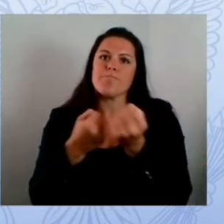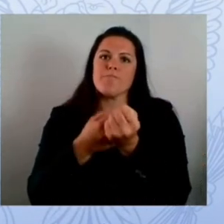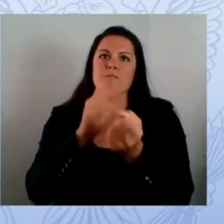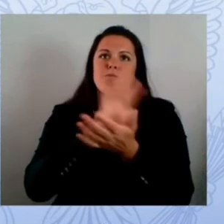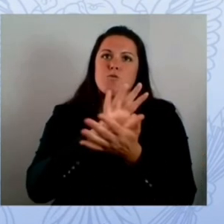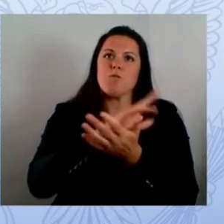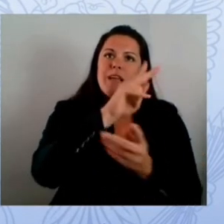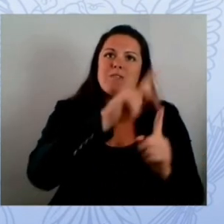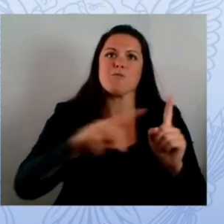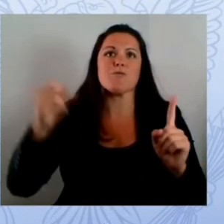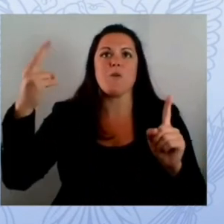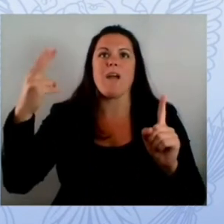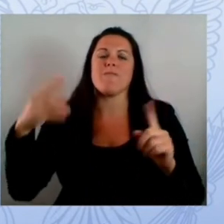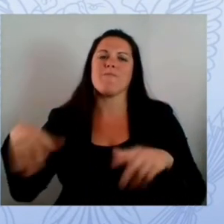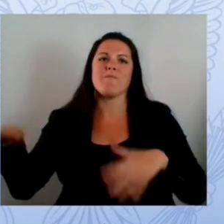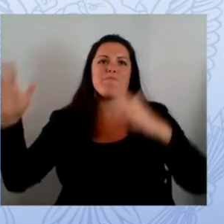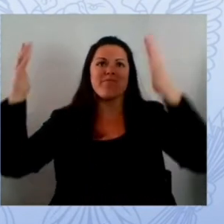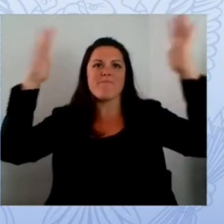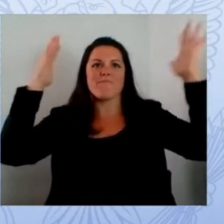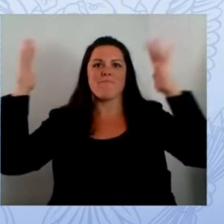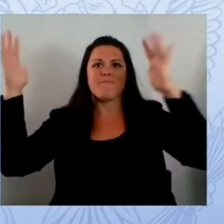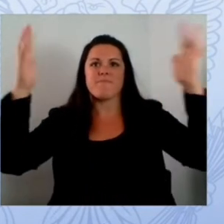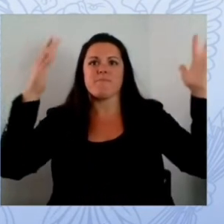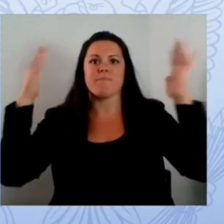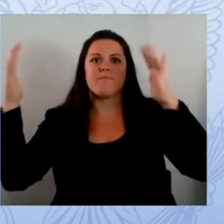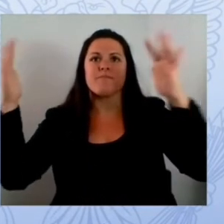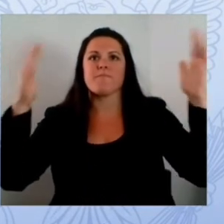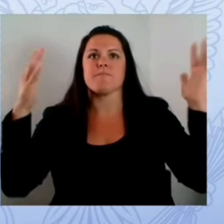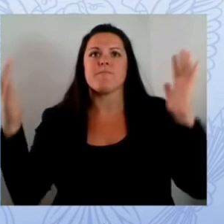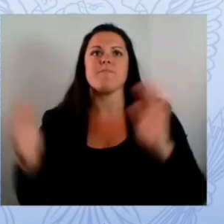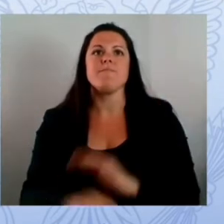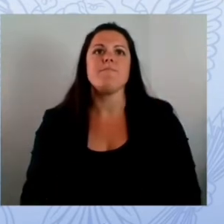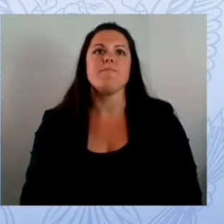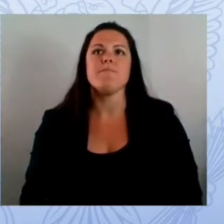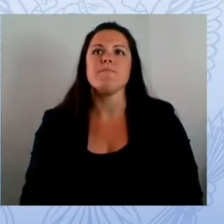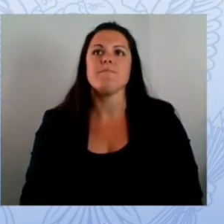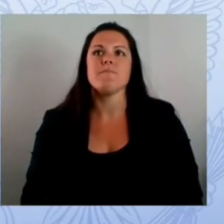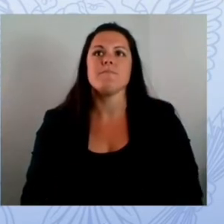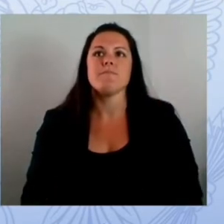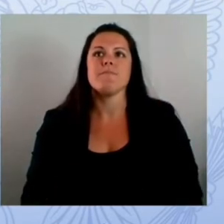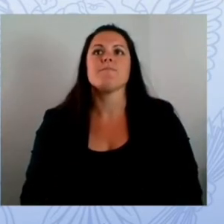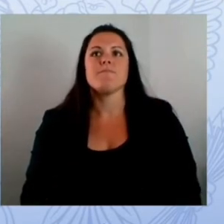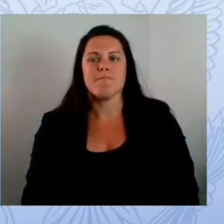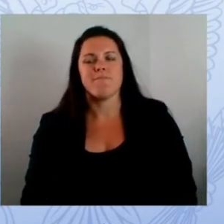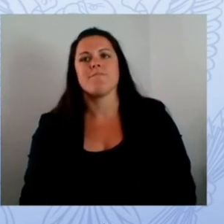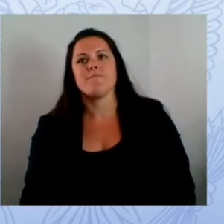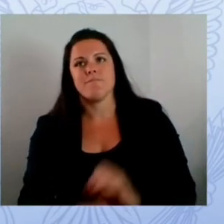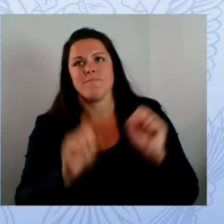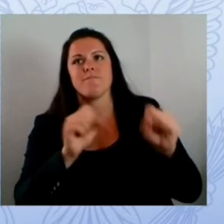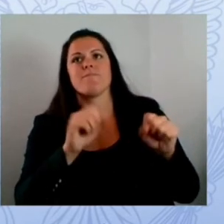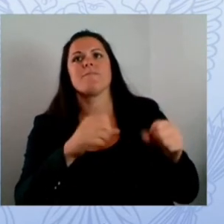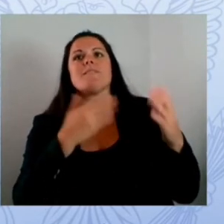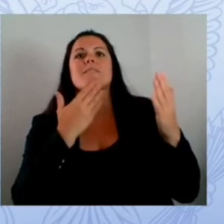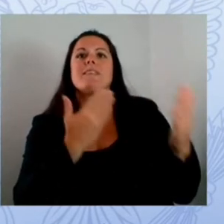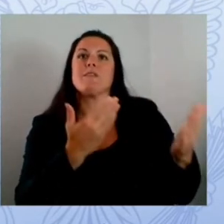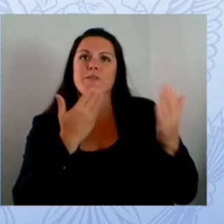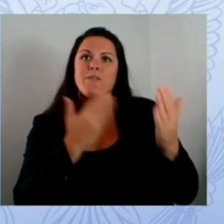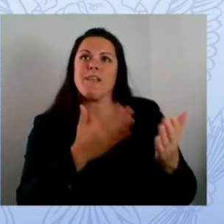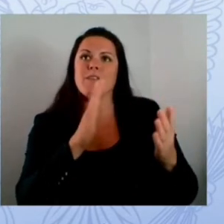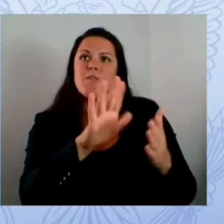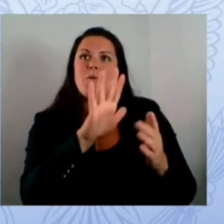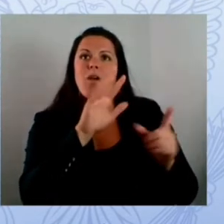thank you all for sharing your invaluable perspectives we have one last question for superintendent so did you pay the ransom